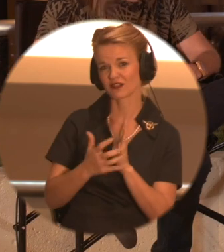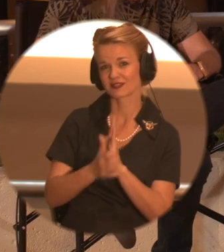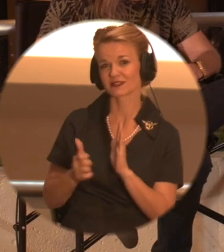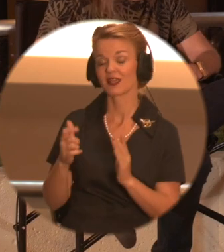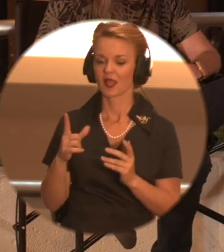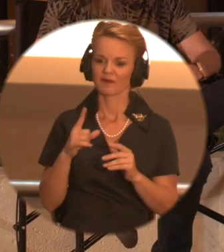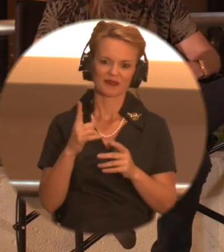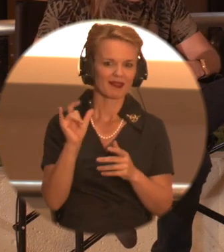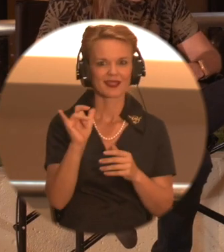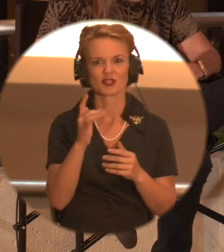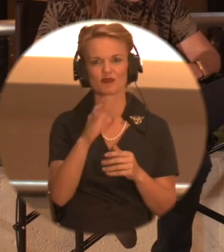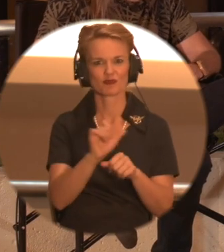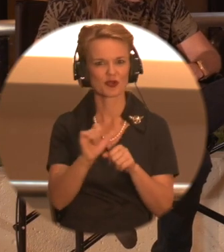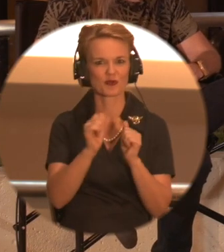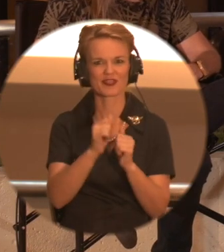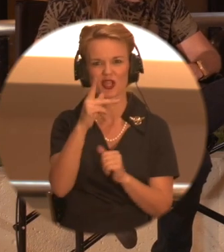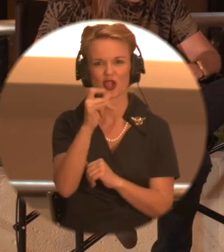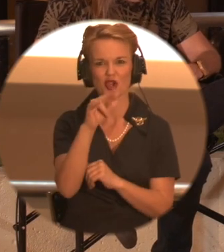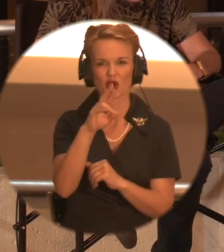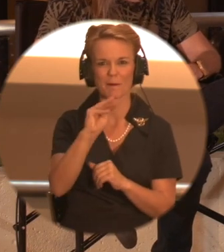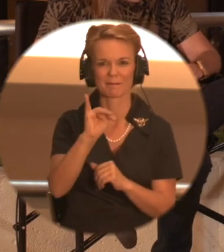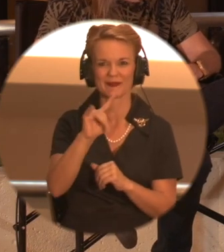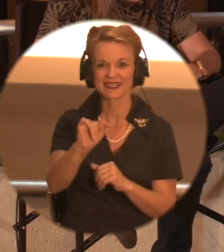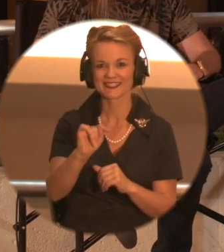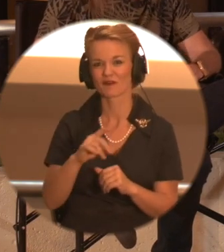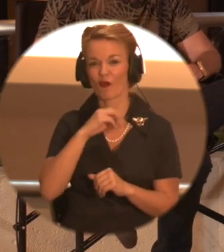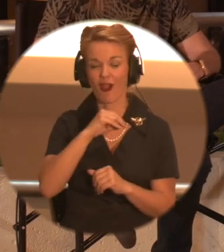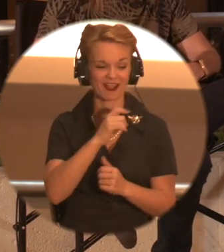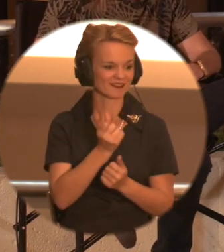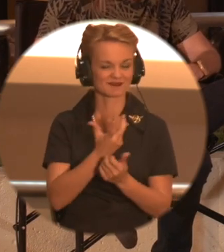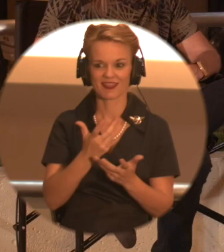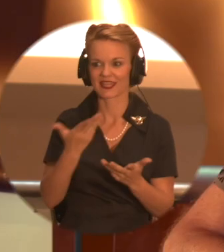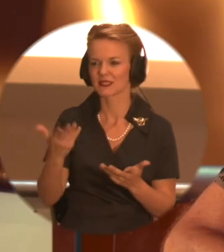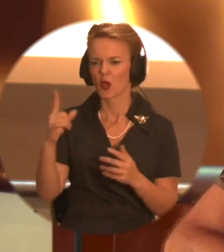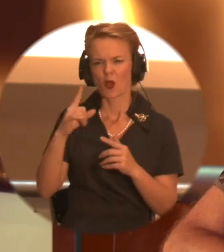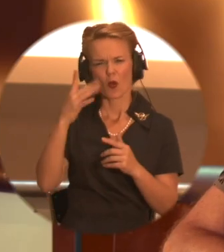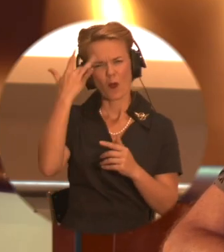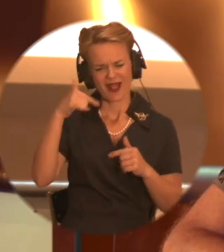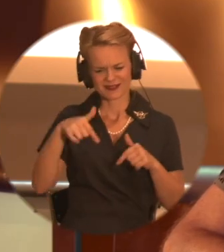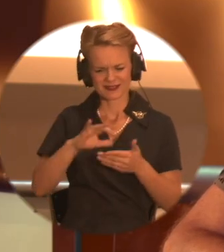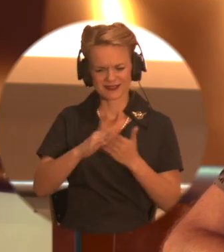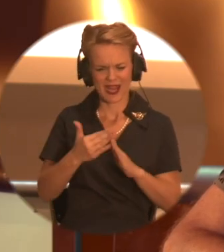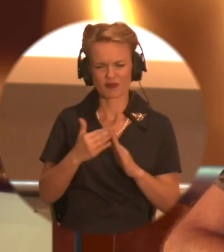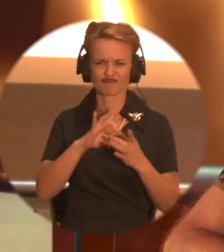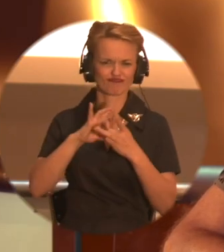with Kermit and things like that. Yeah. What is it about Atlanta then that makes this a puppet town? I have no idea. I've often tried to